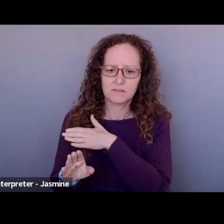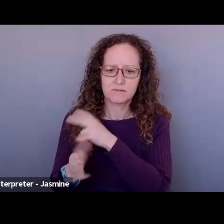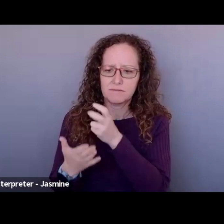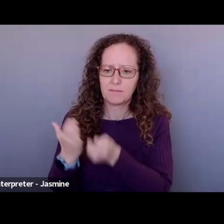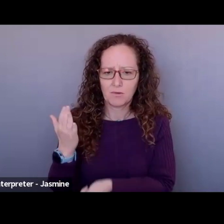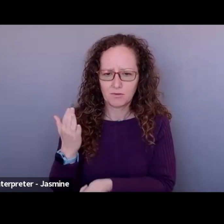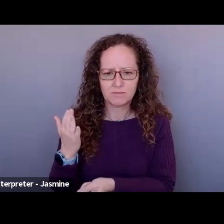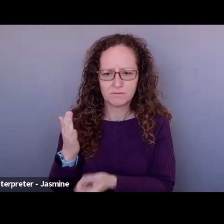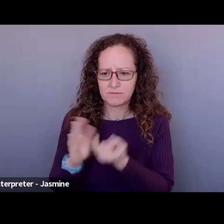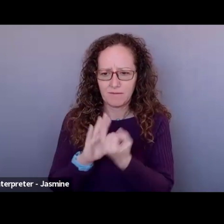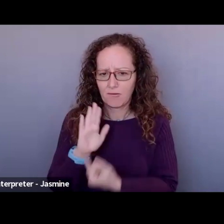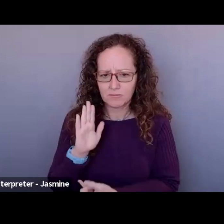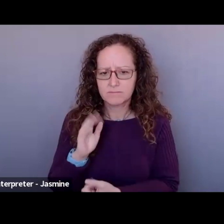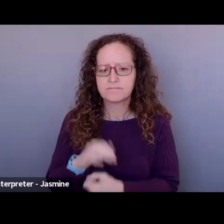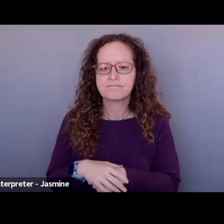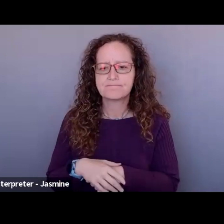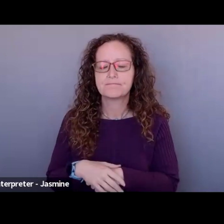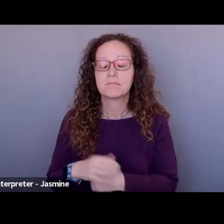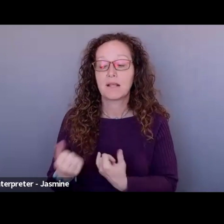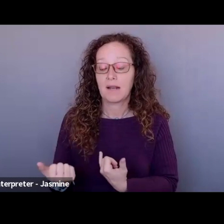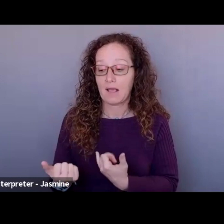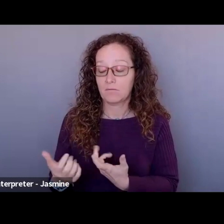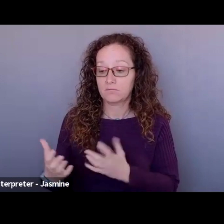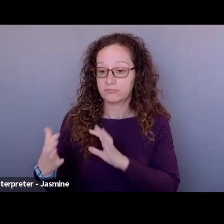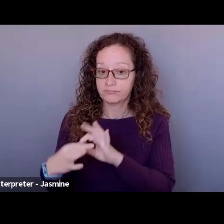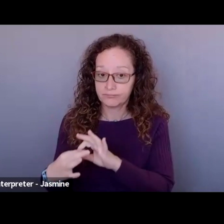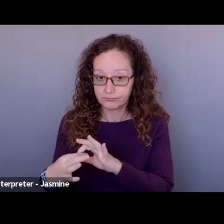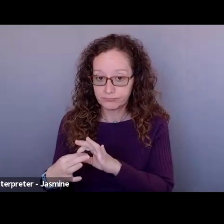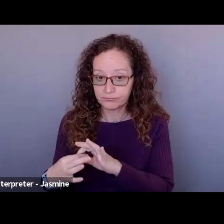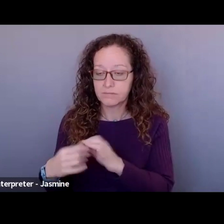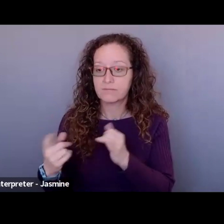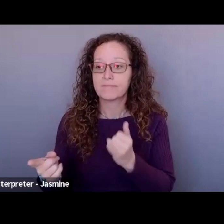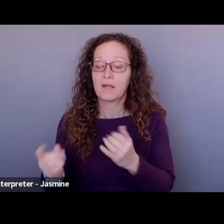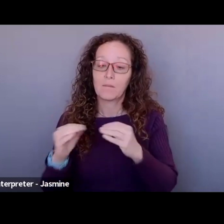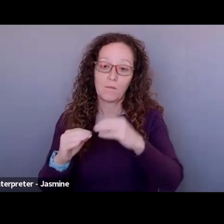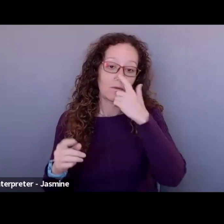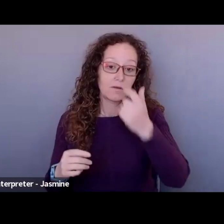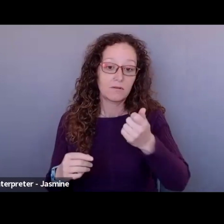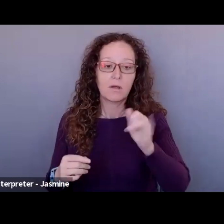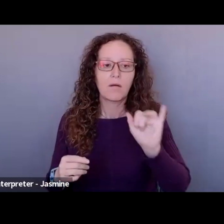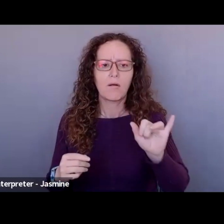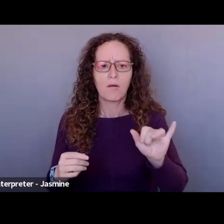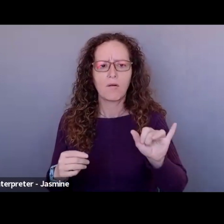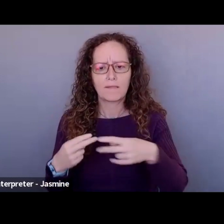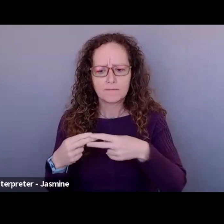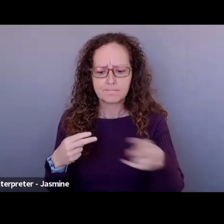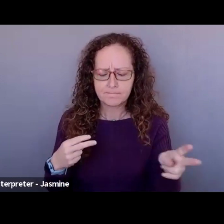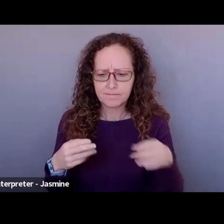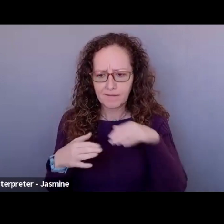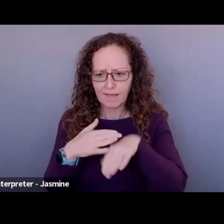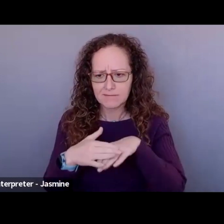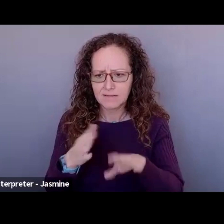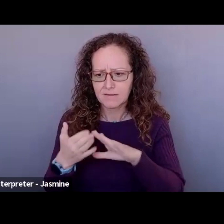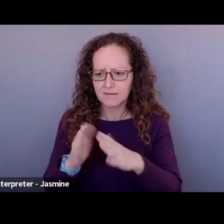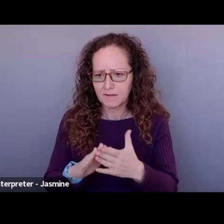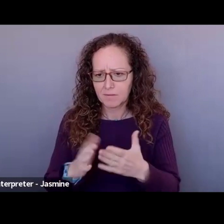arts. And in working with me, they've become more interested because they've realized that it's sort of a gateway into the community that they are